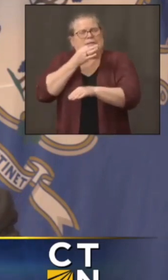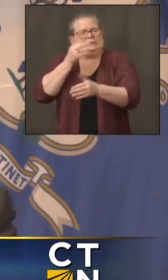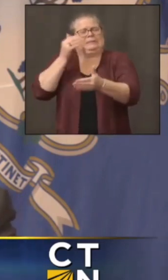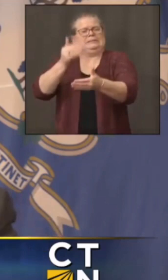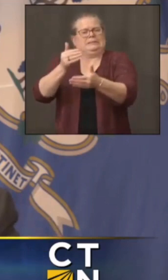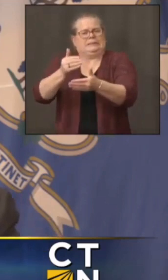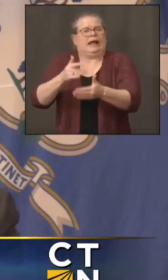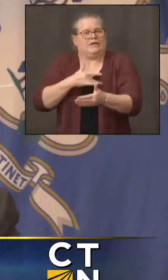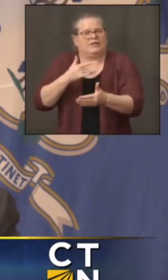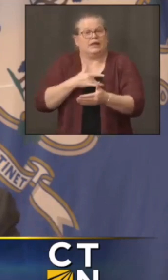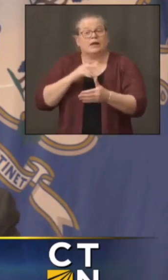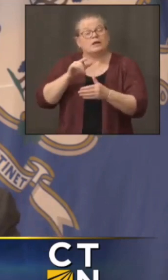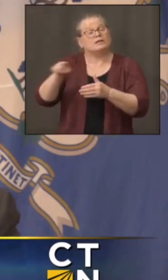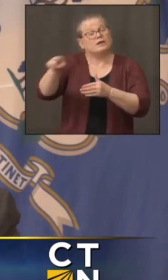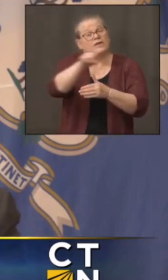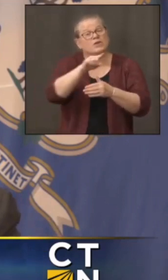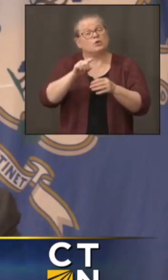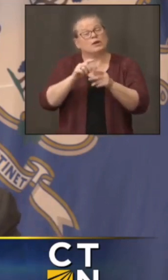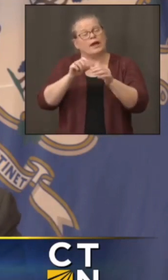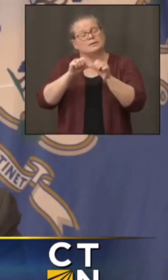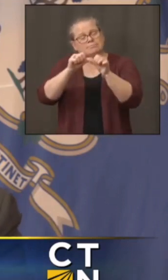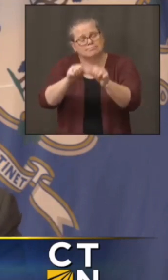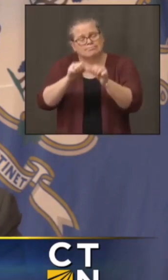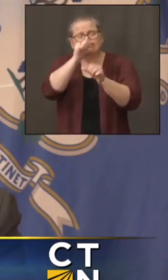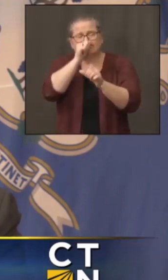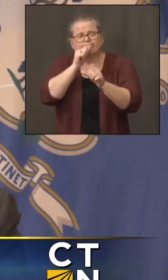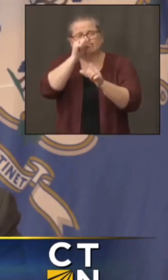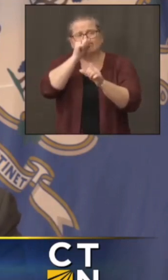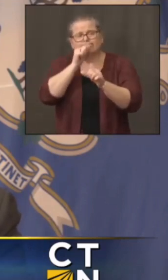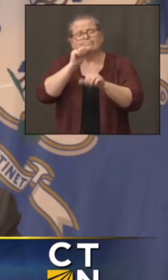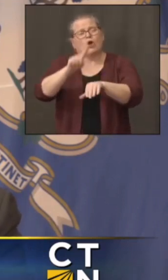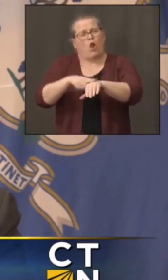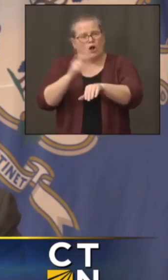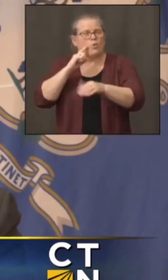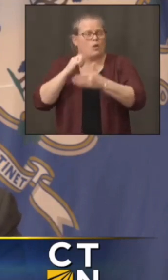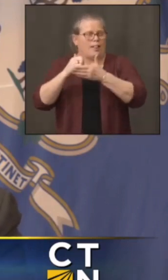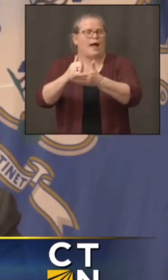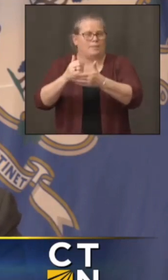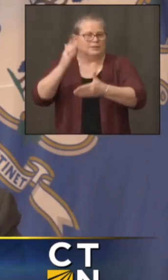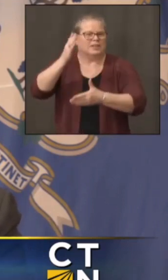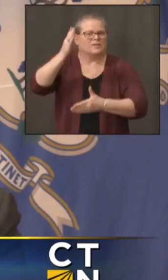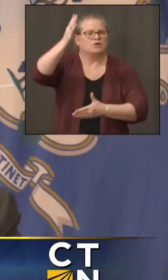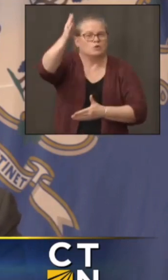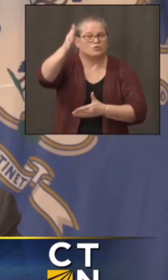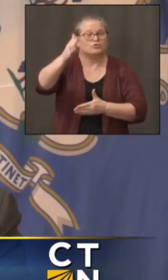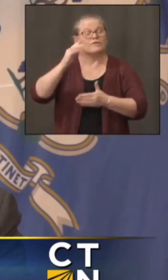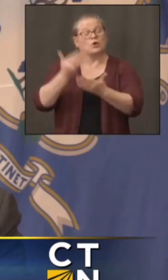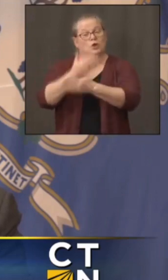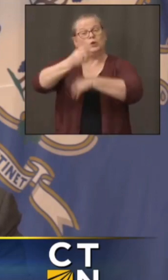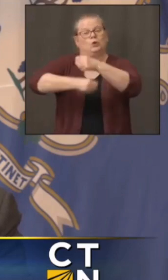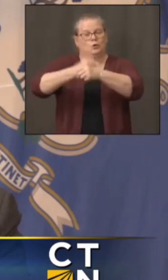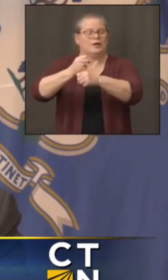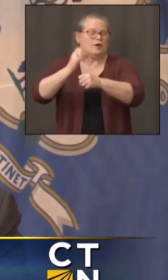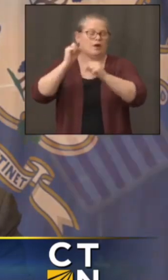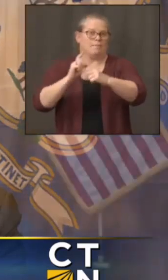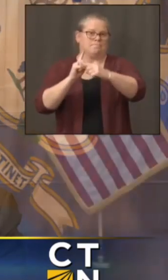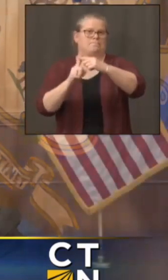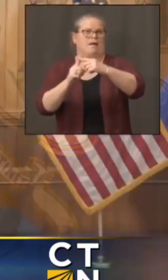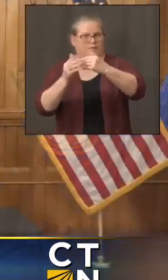quarantine eternity a little bit longer will make a big difference for all of us going forward in a bright new year. Thank you, everybody. everybody.